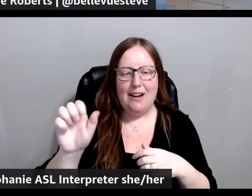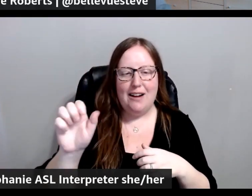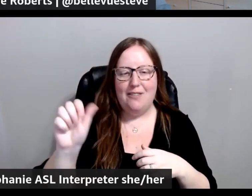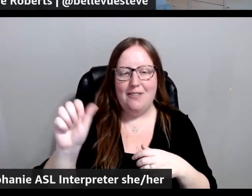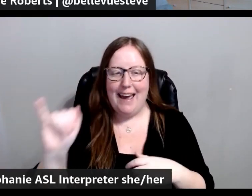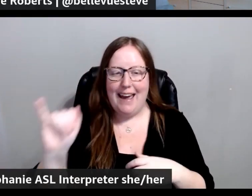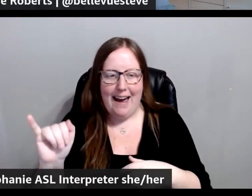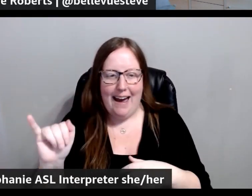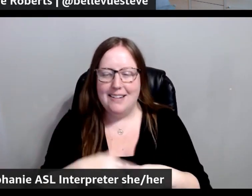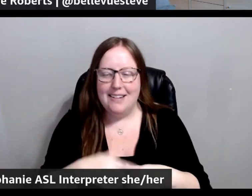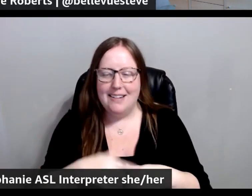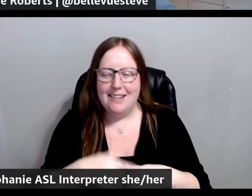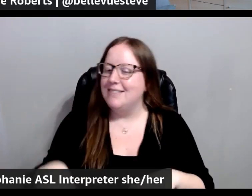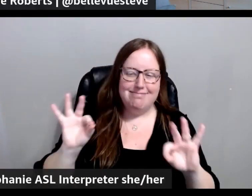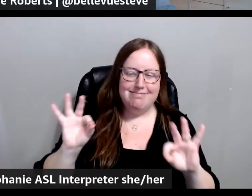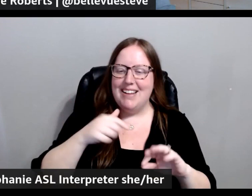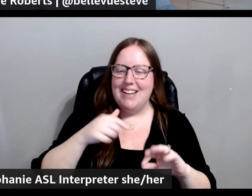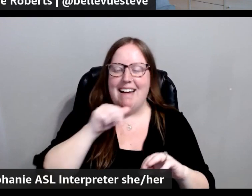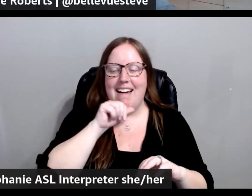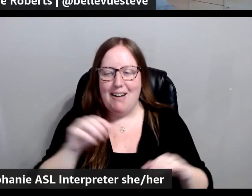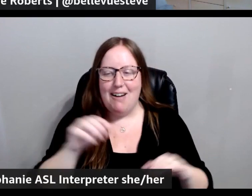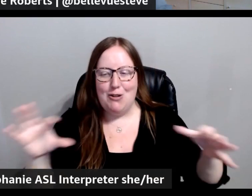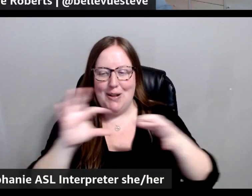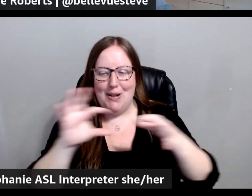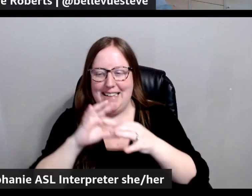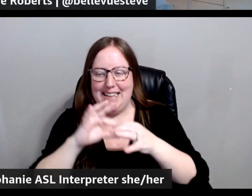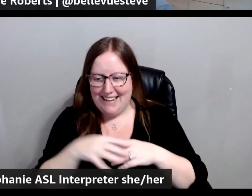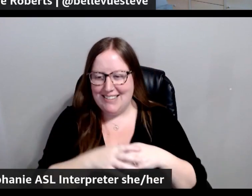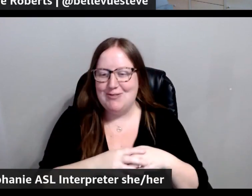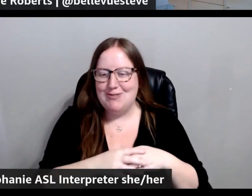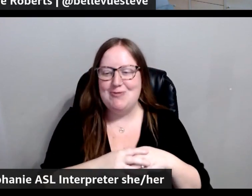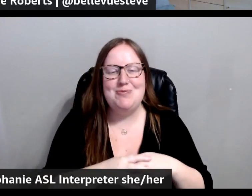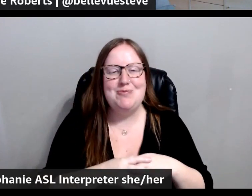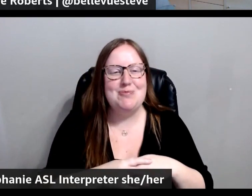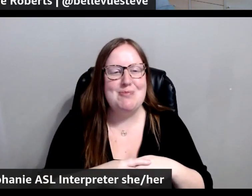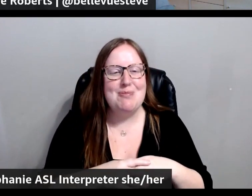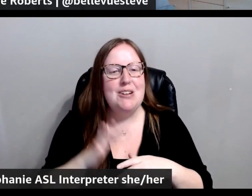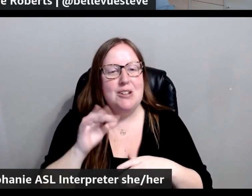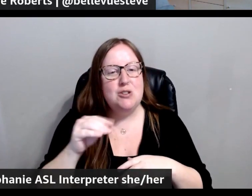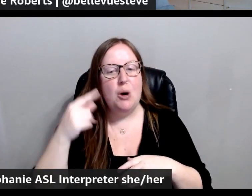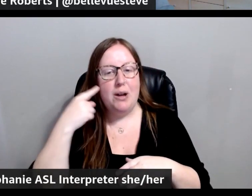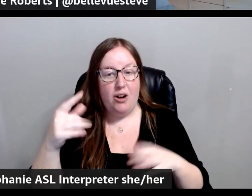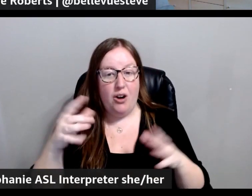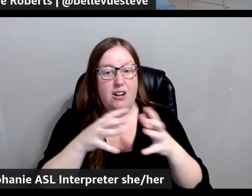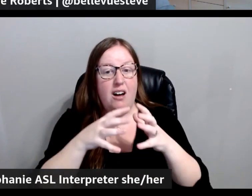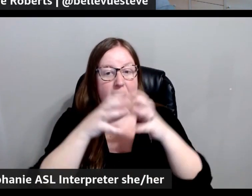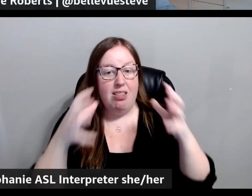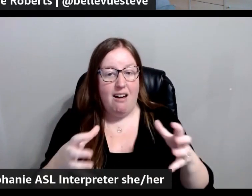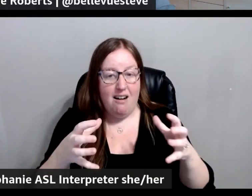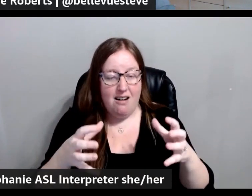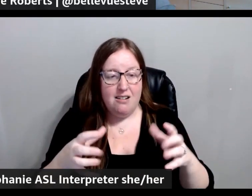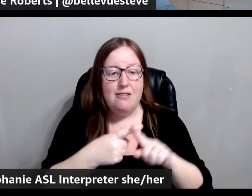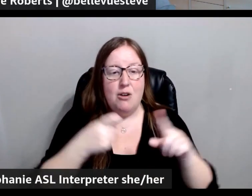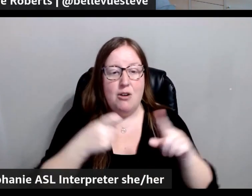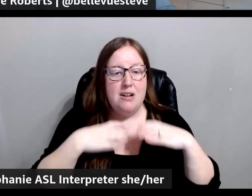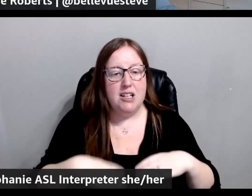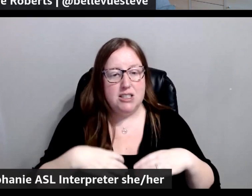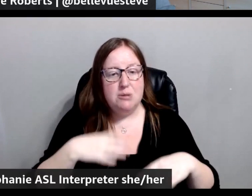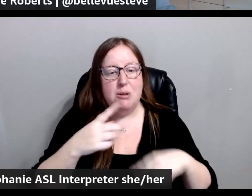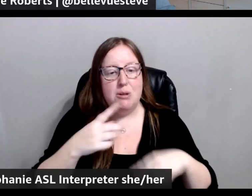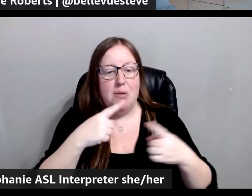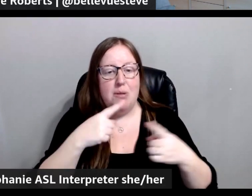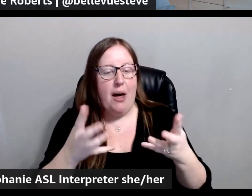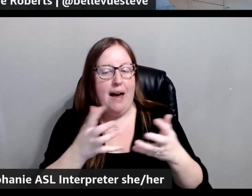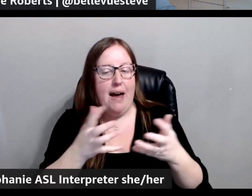I love how you connected those dots. You know, we've heard a lot from customers about how they want to go